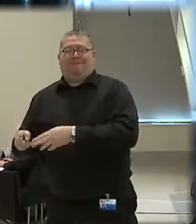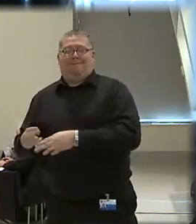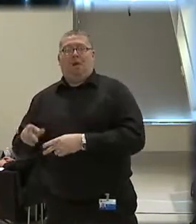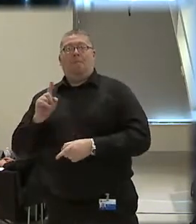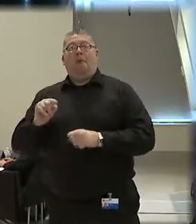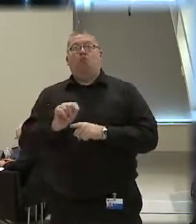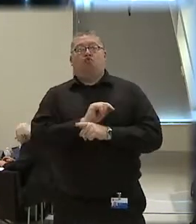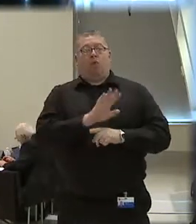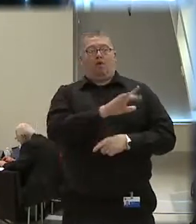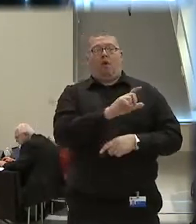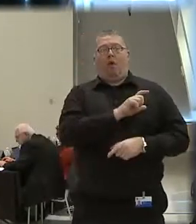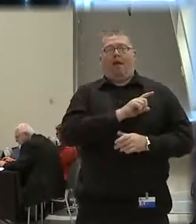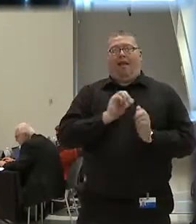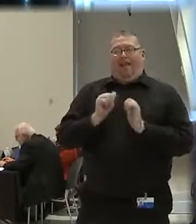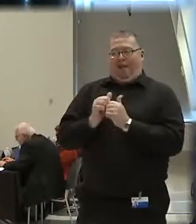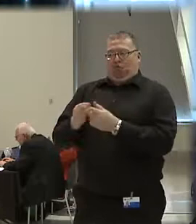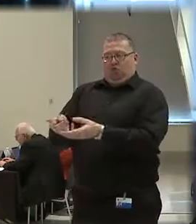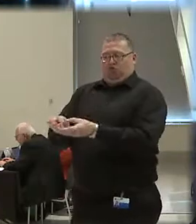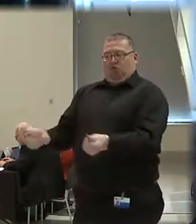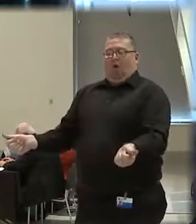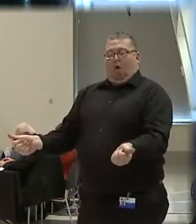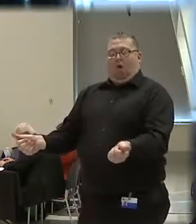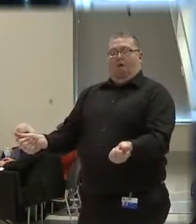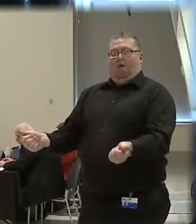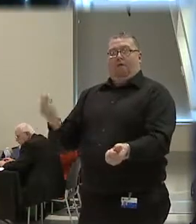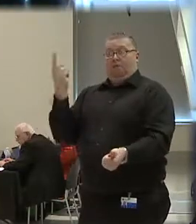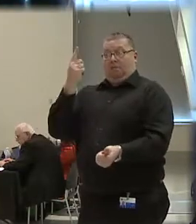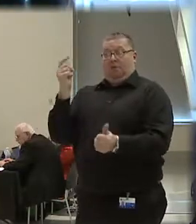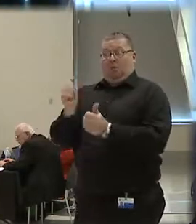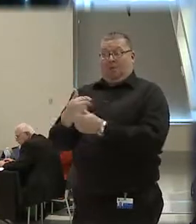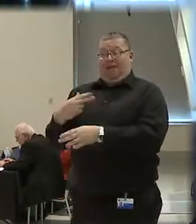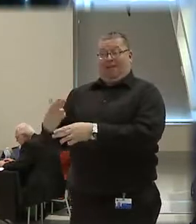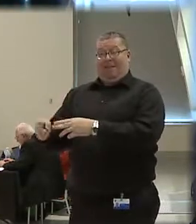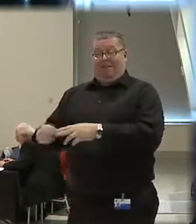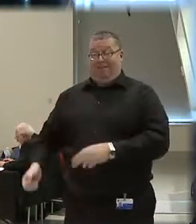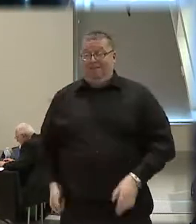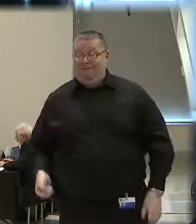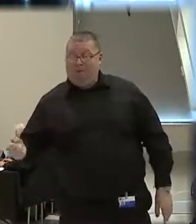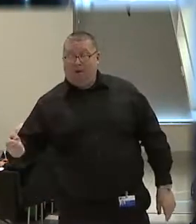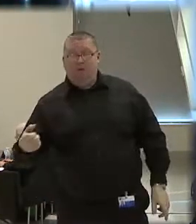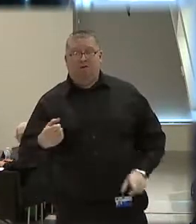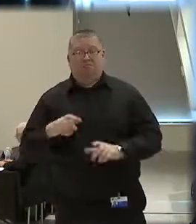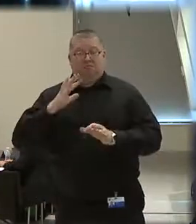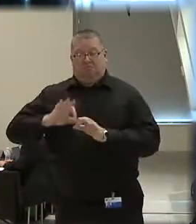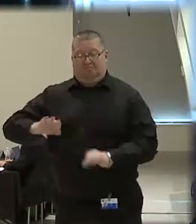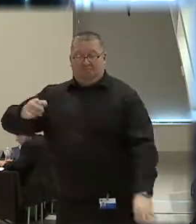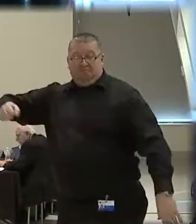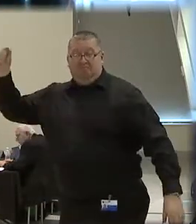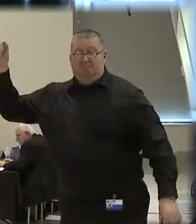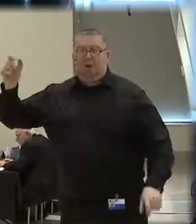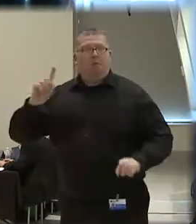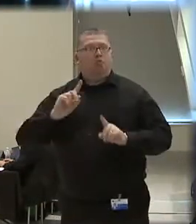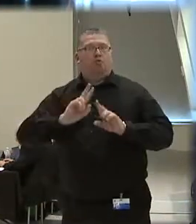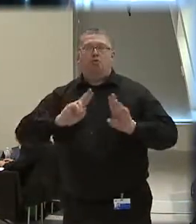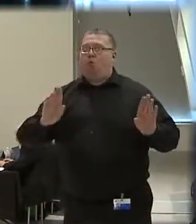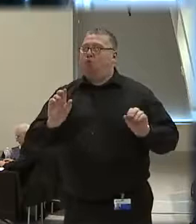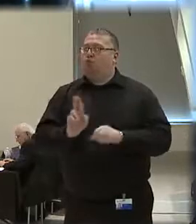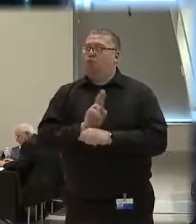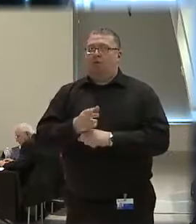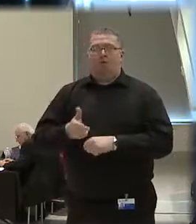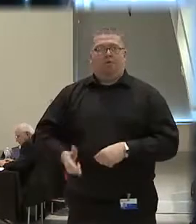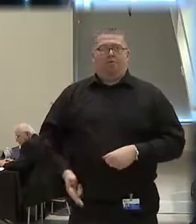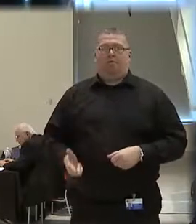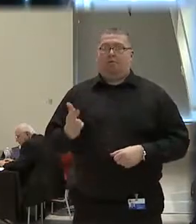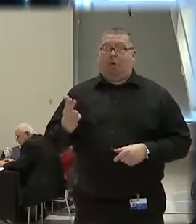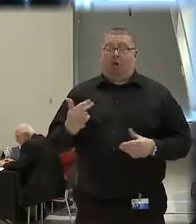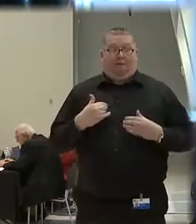train their officers how to deal with someone with a knife, club, and so forth, without guns. There is no